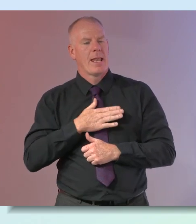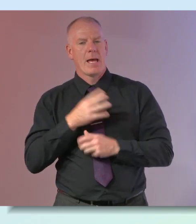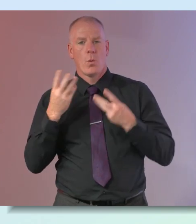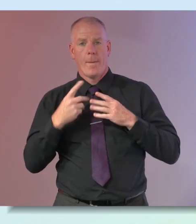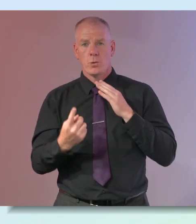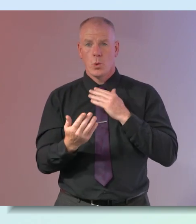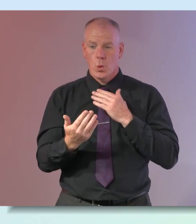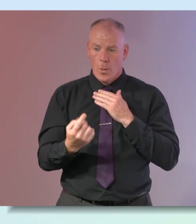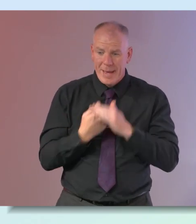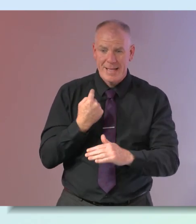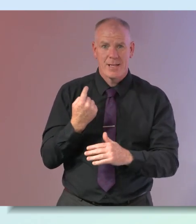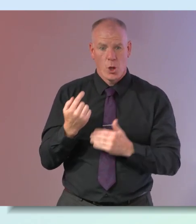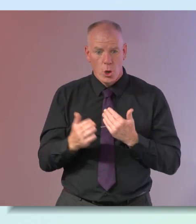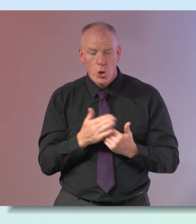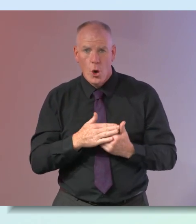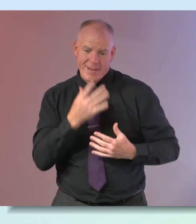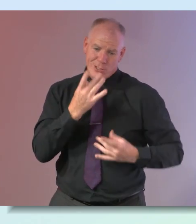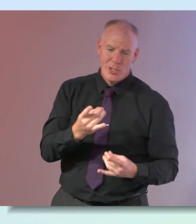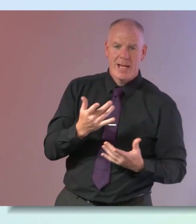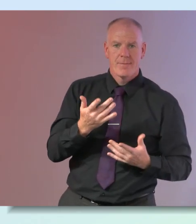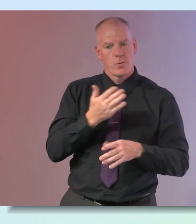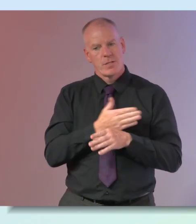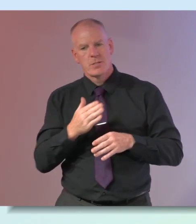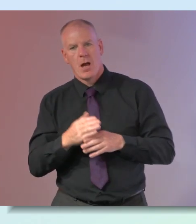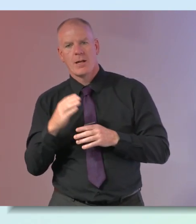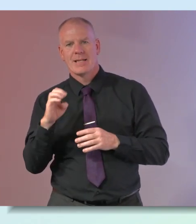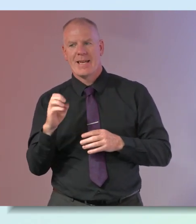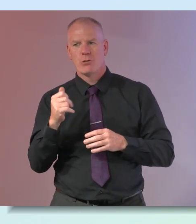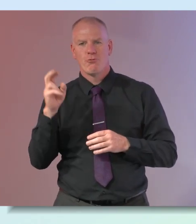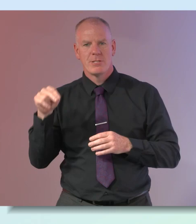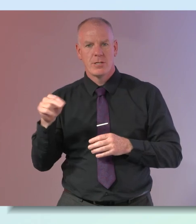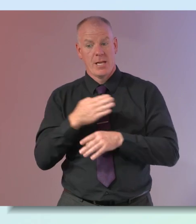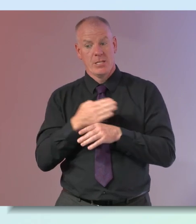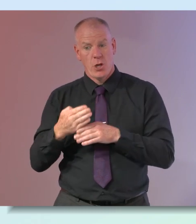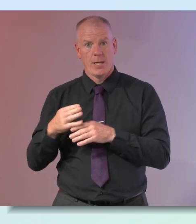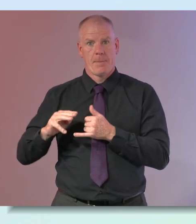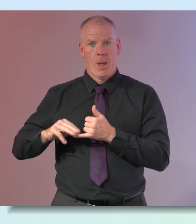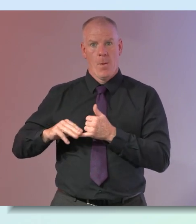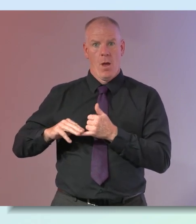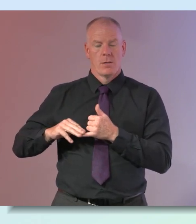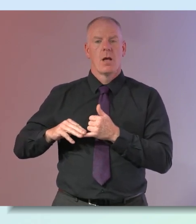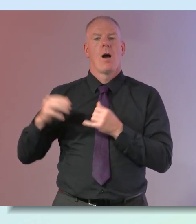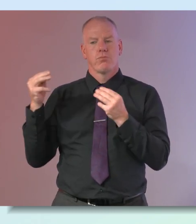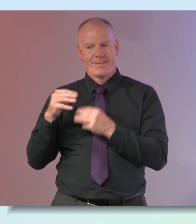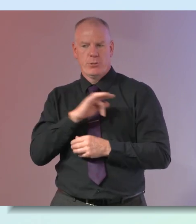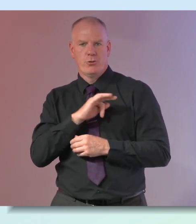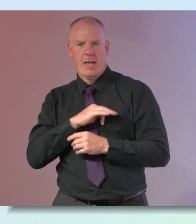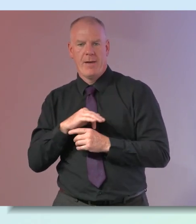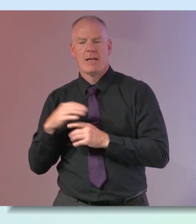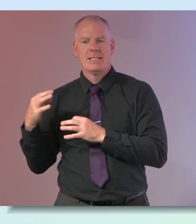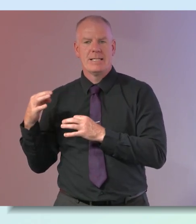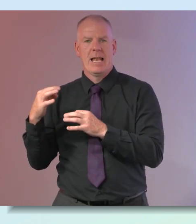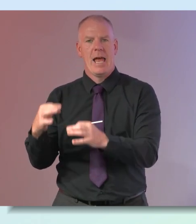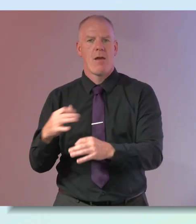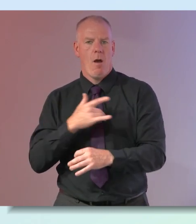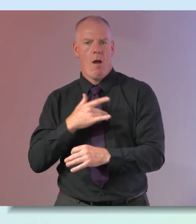come in as young as possible because if you start estrogen at the outset of your menopause you can protect yourself and delay heart